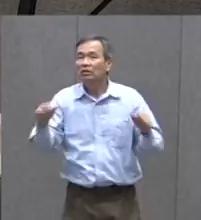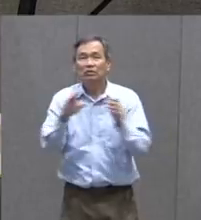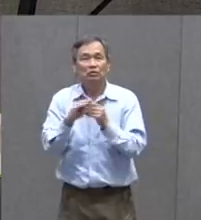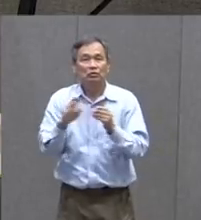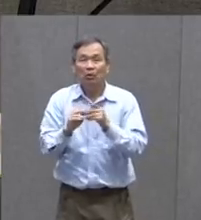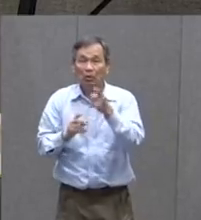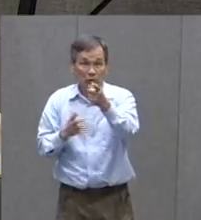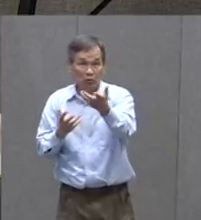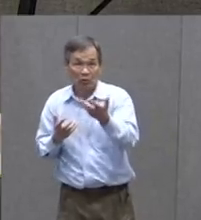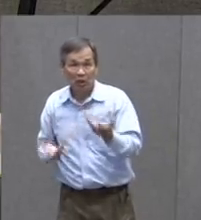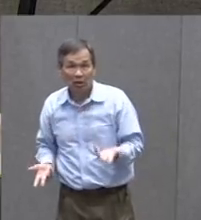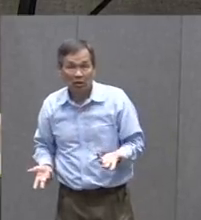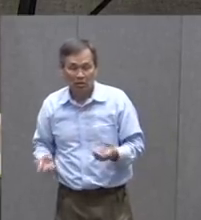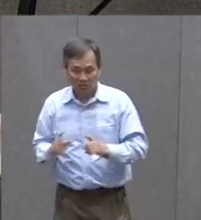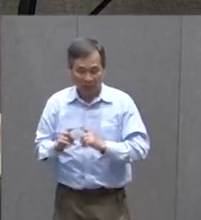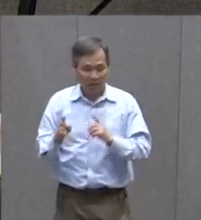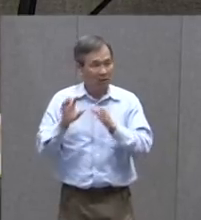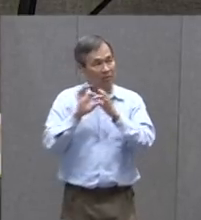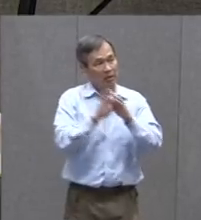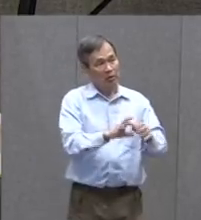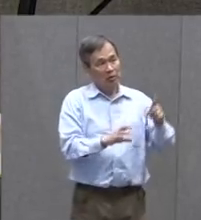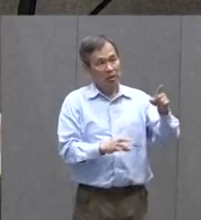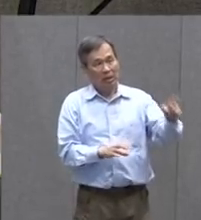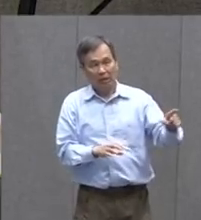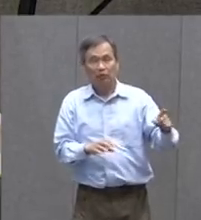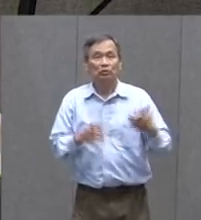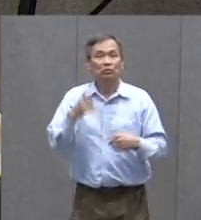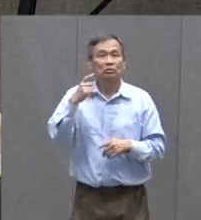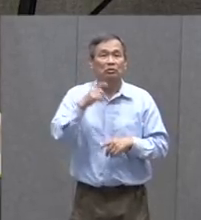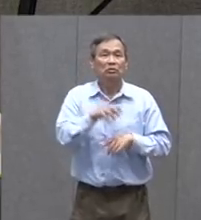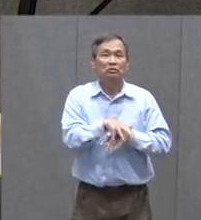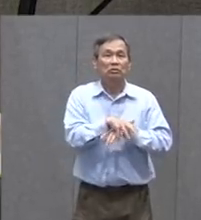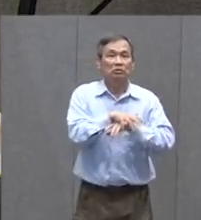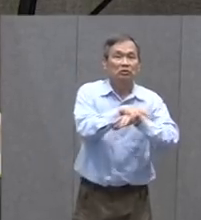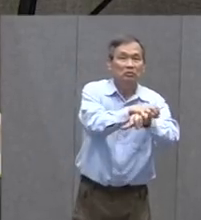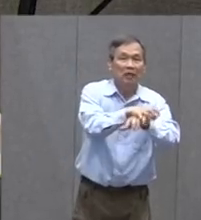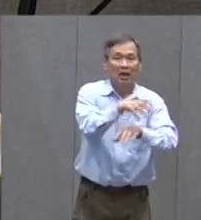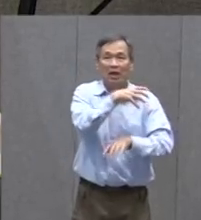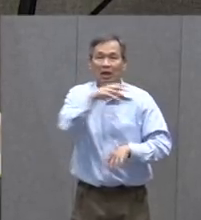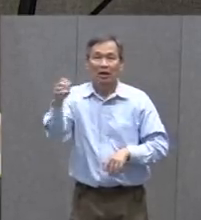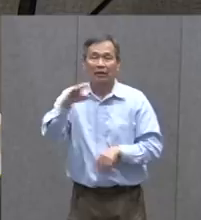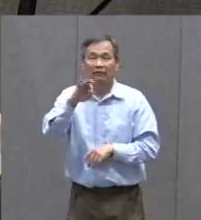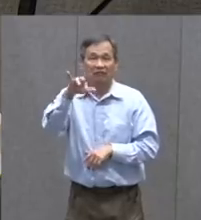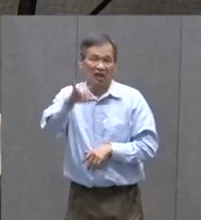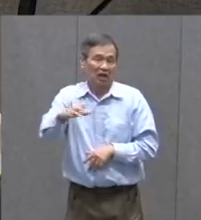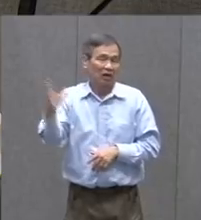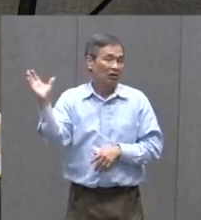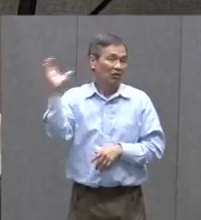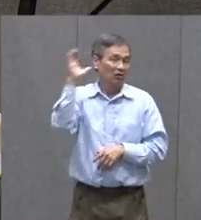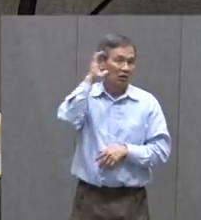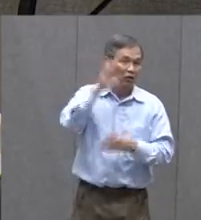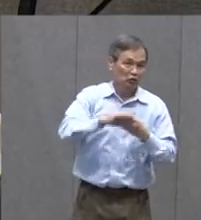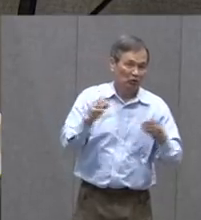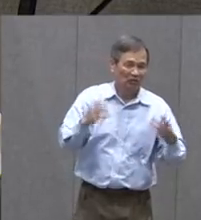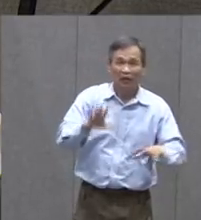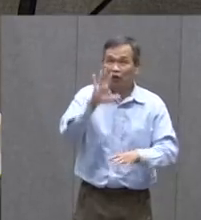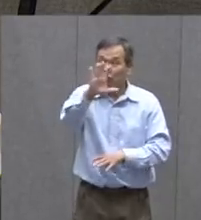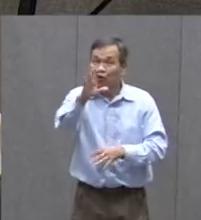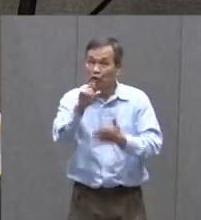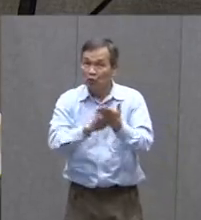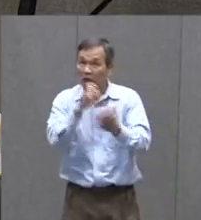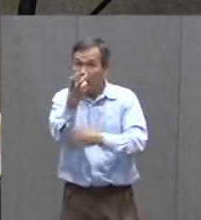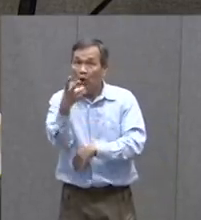But if you wanted to do it On the spider and the fly You've heard the story now You know what it's about You could write your own version